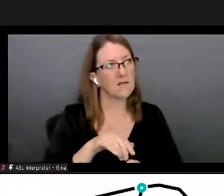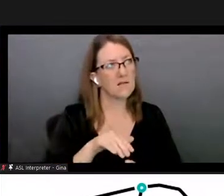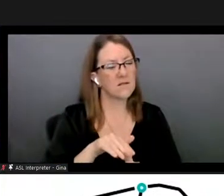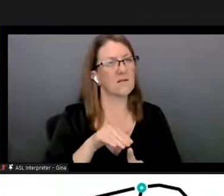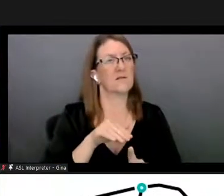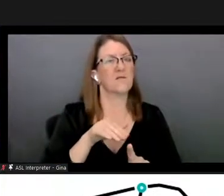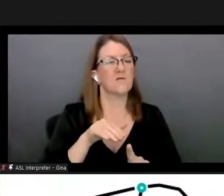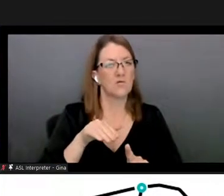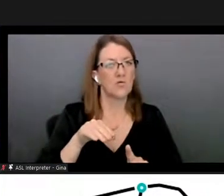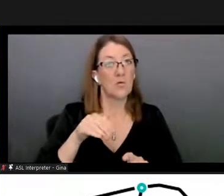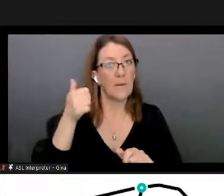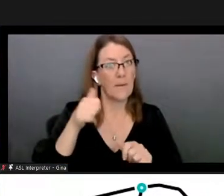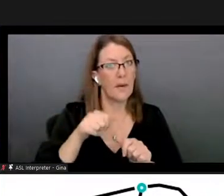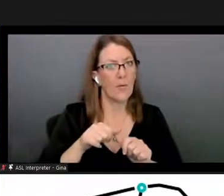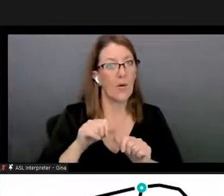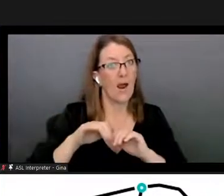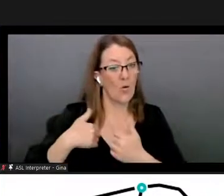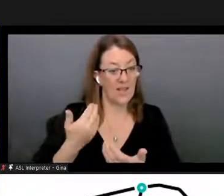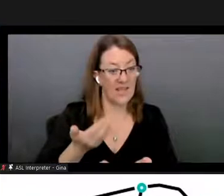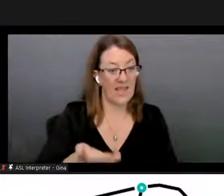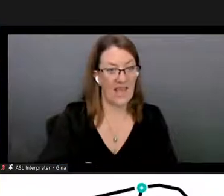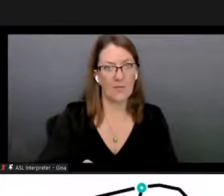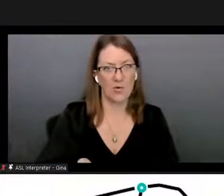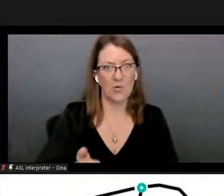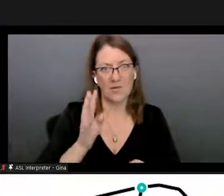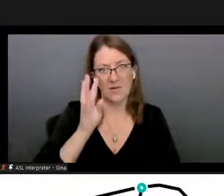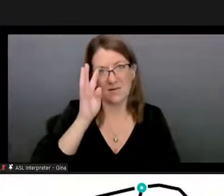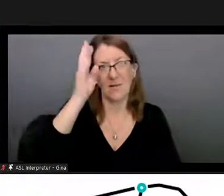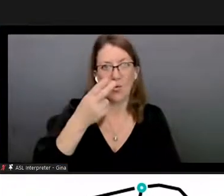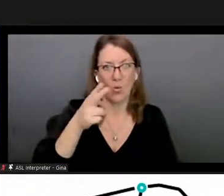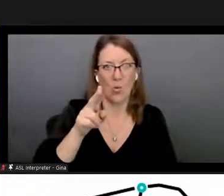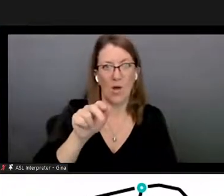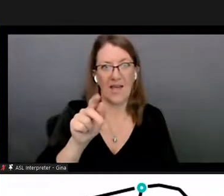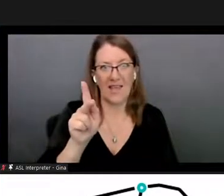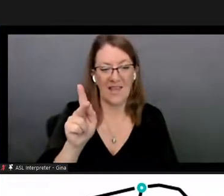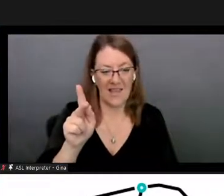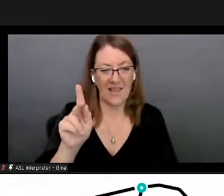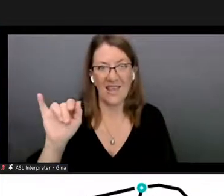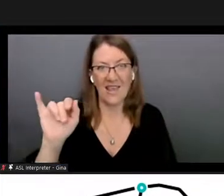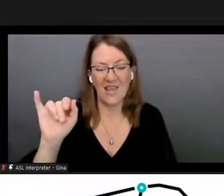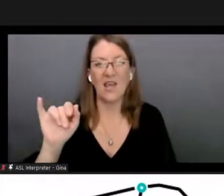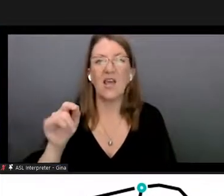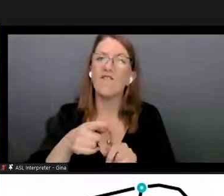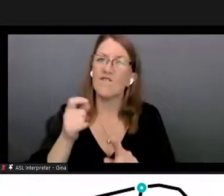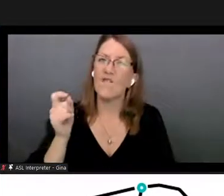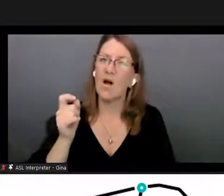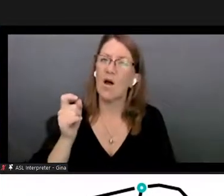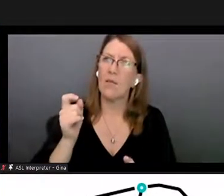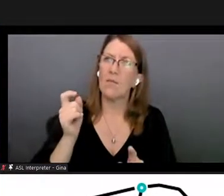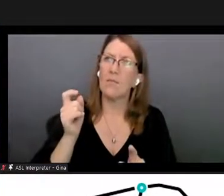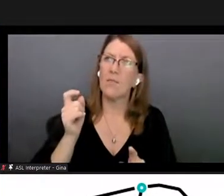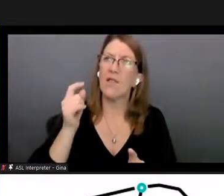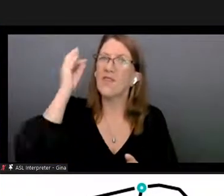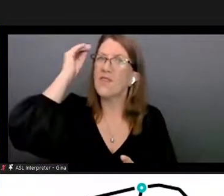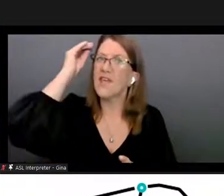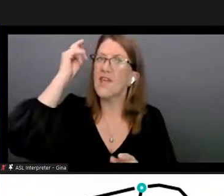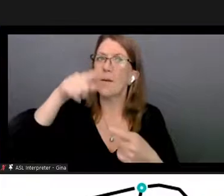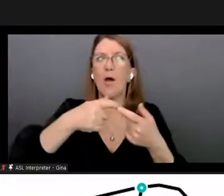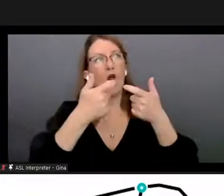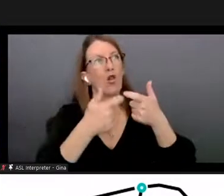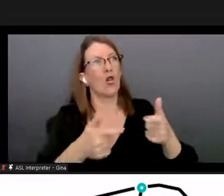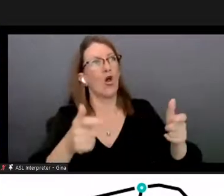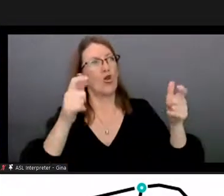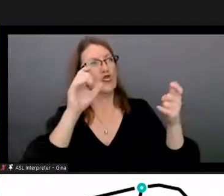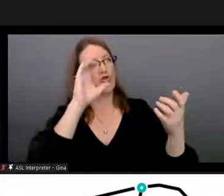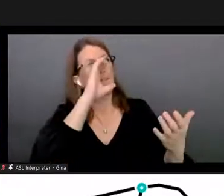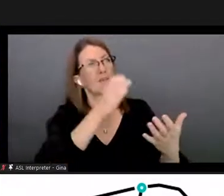came to hua ki'i was actually from looking at a a larger picture a potential future